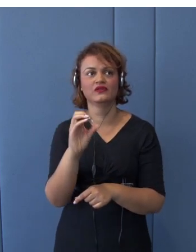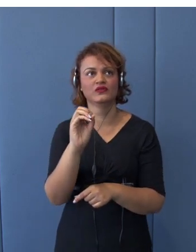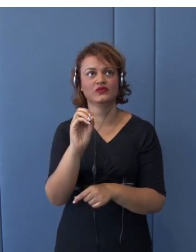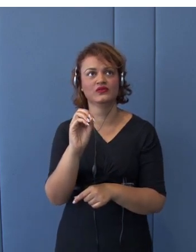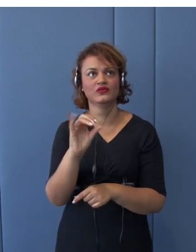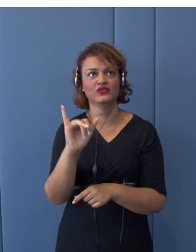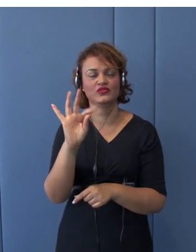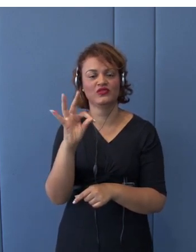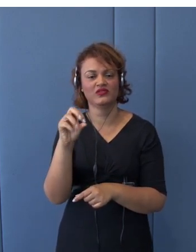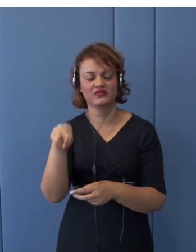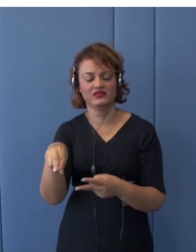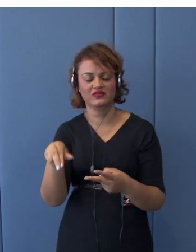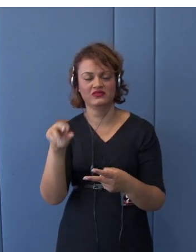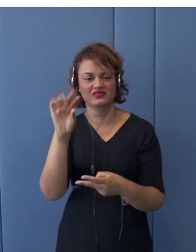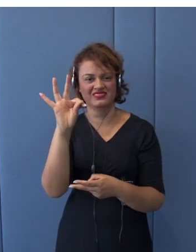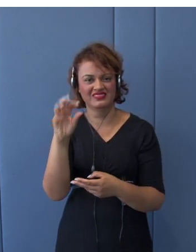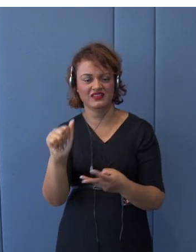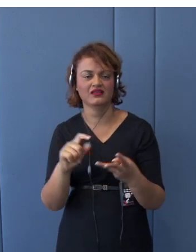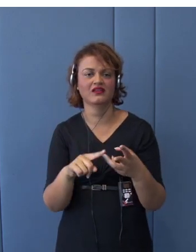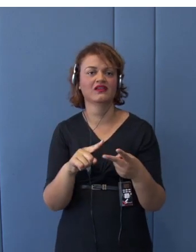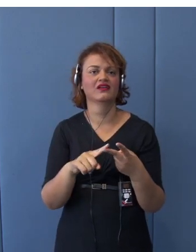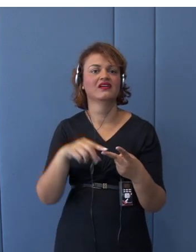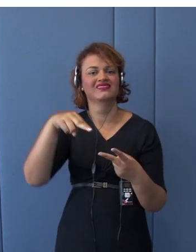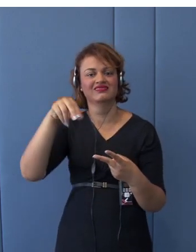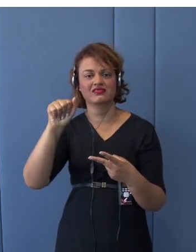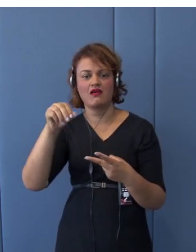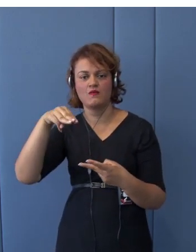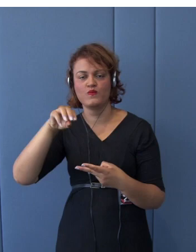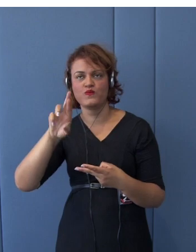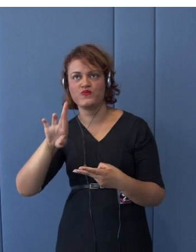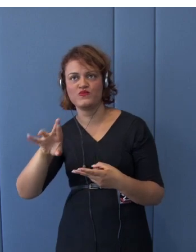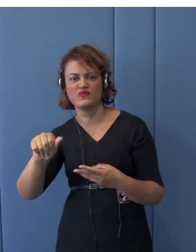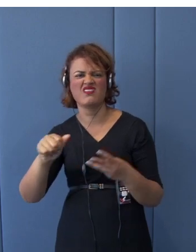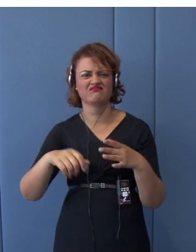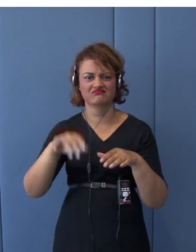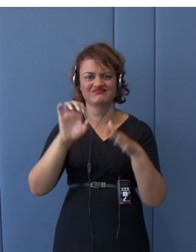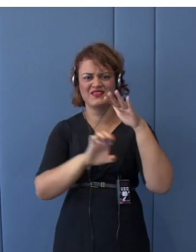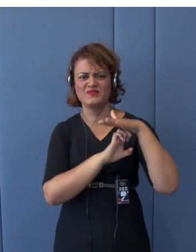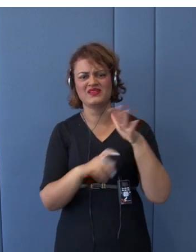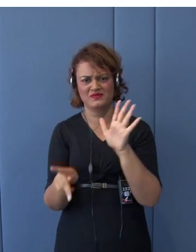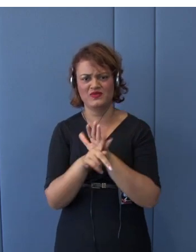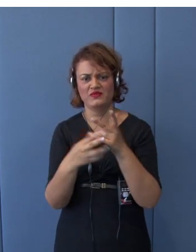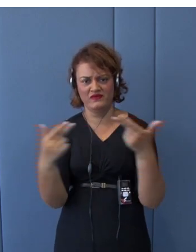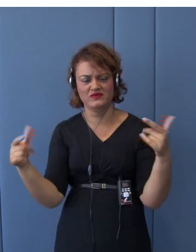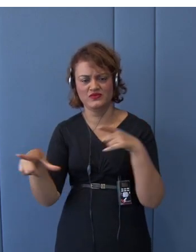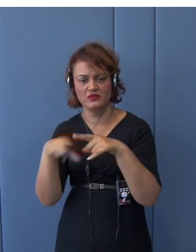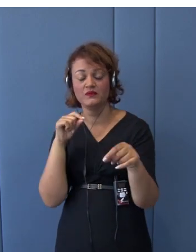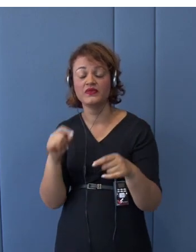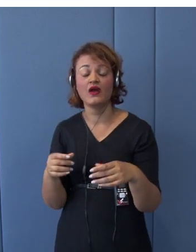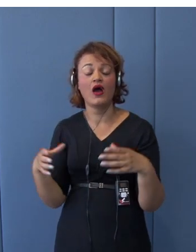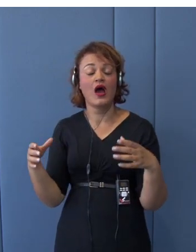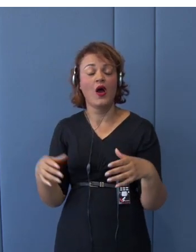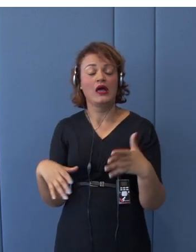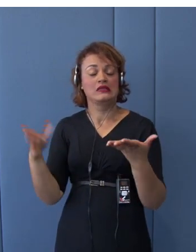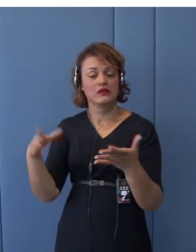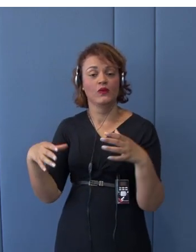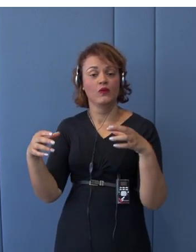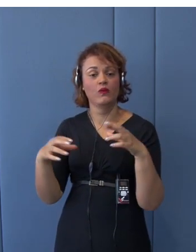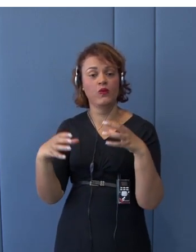Holdings for services, the United Kingdom has been quite a recipient of